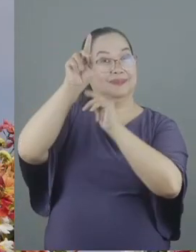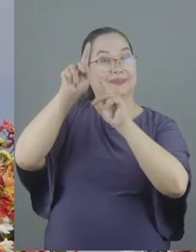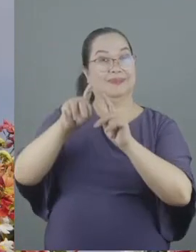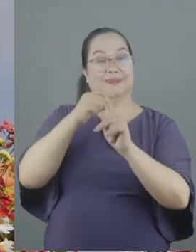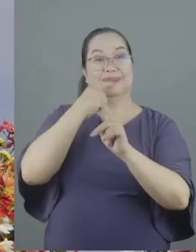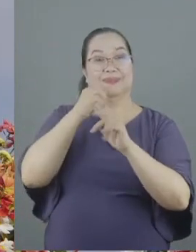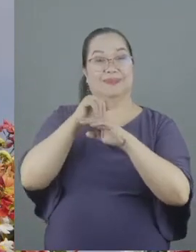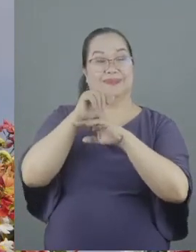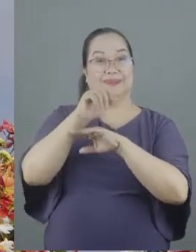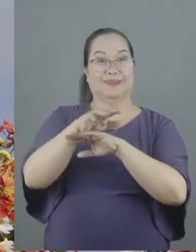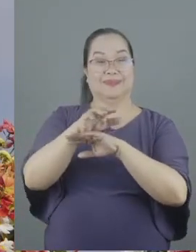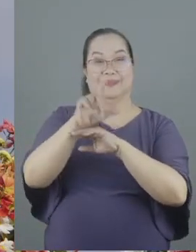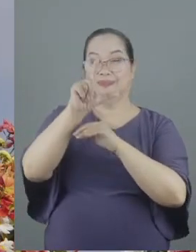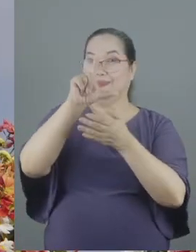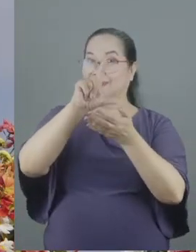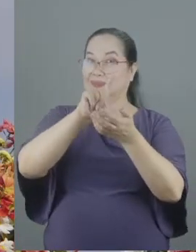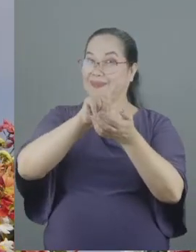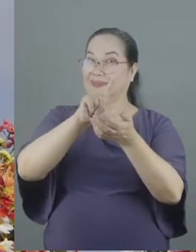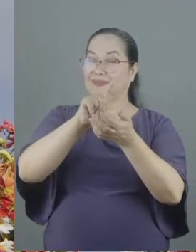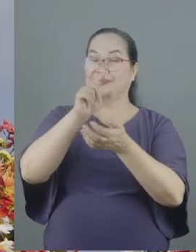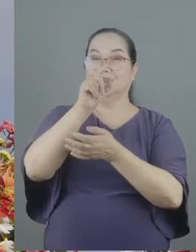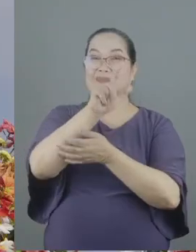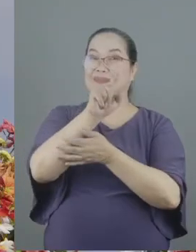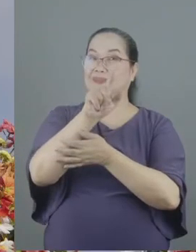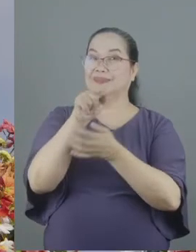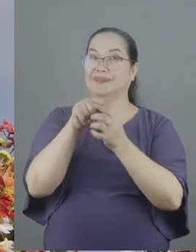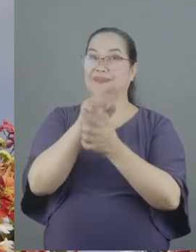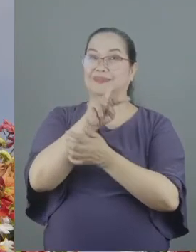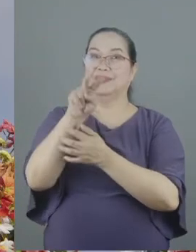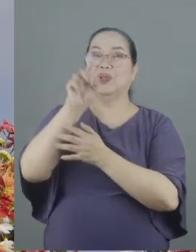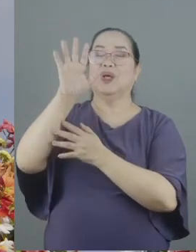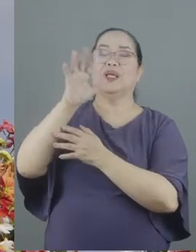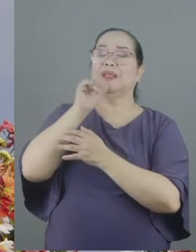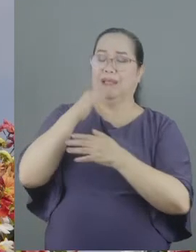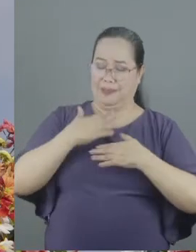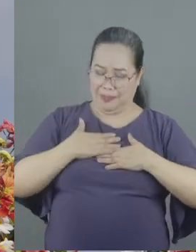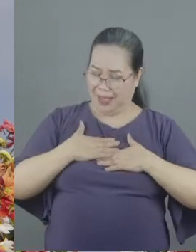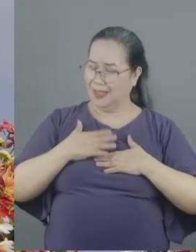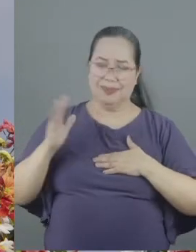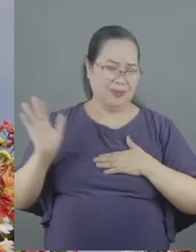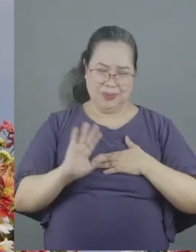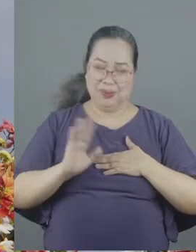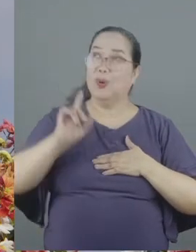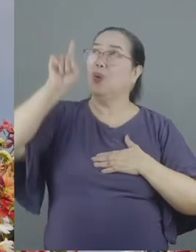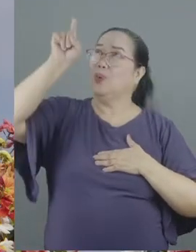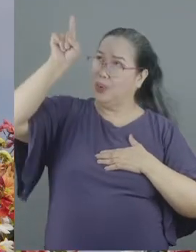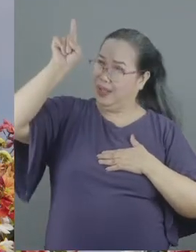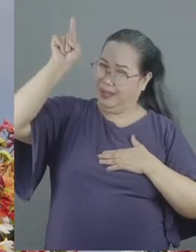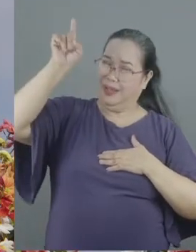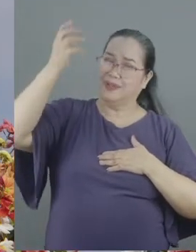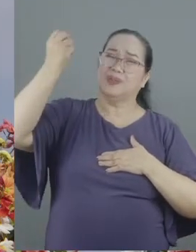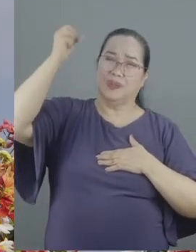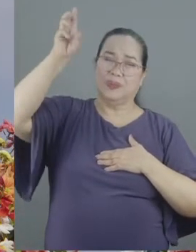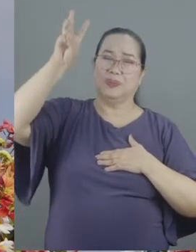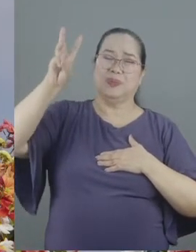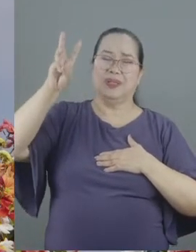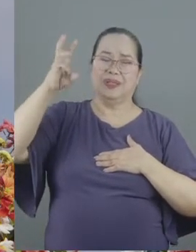in Luke 22 42 he said not my will but thine let this cup pass from me